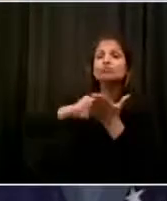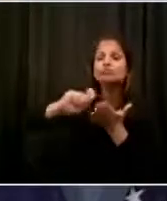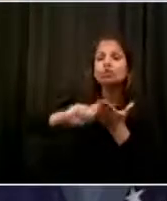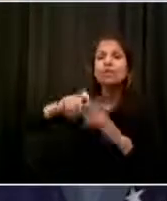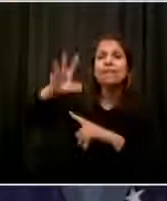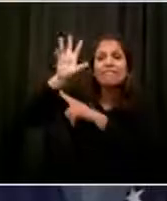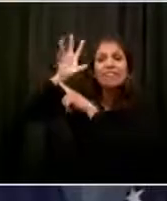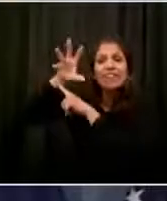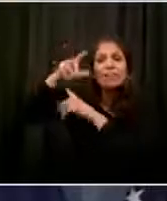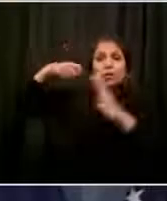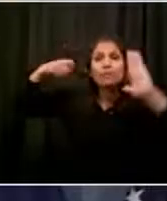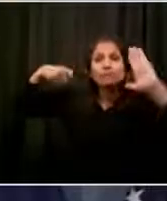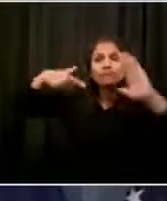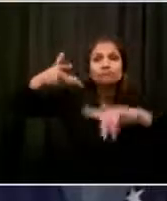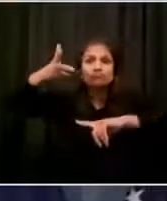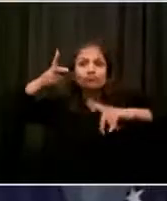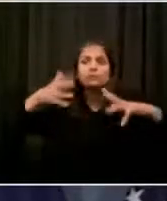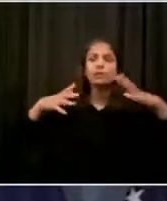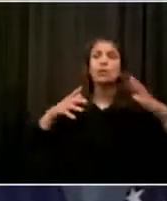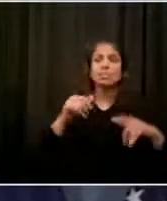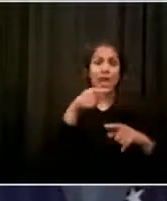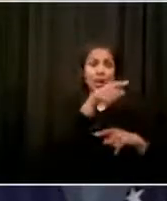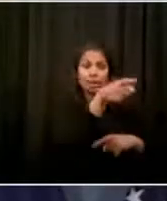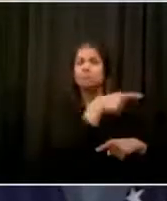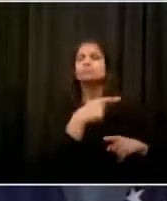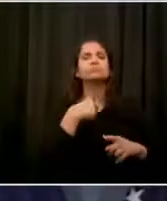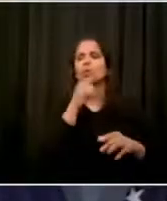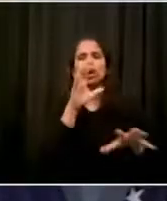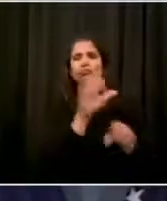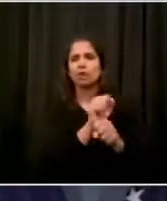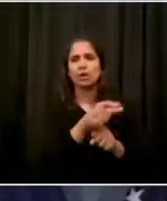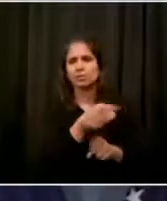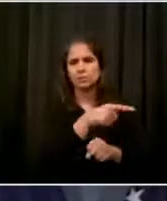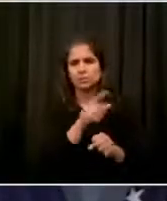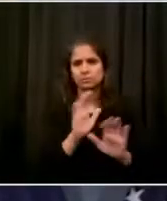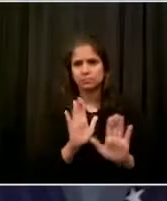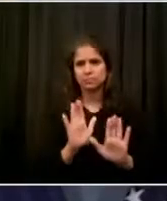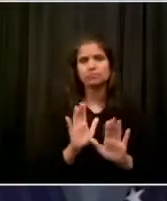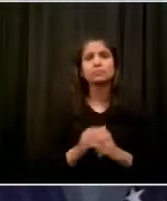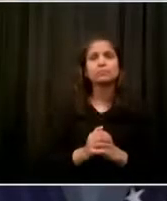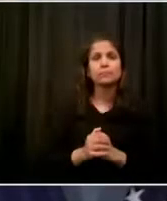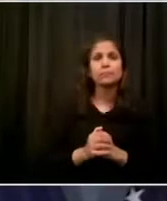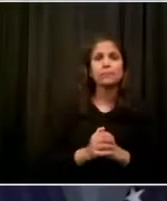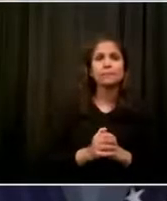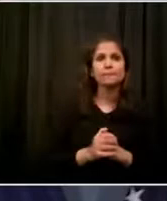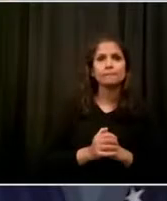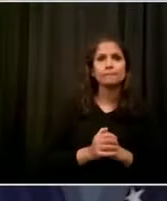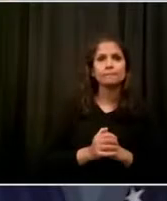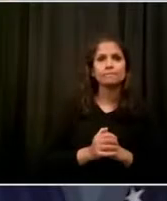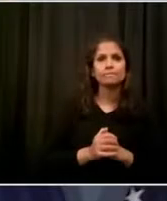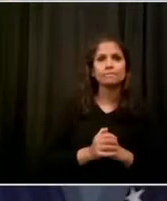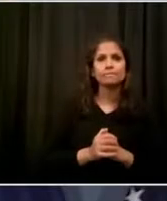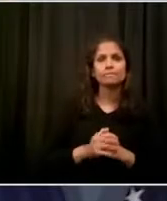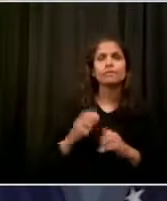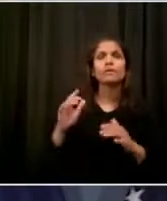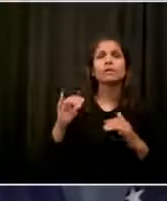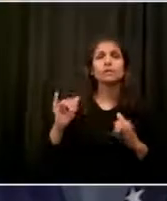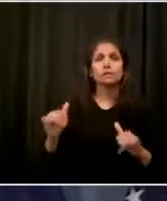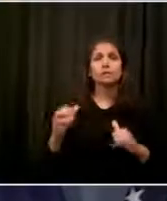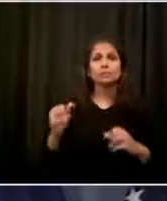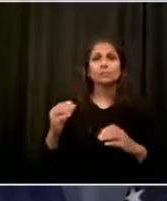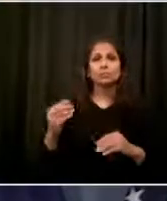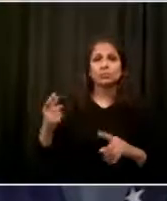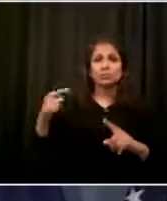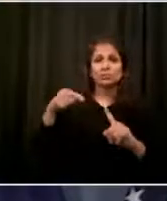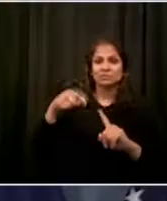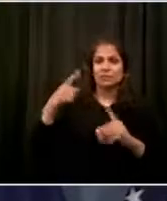as you're saying, if someone is showing their documentation, that needs to be honored. So, we need to fix that immediately. In terms of what